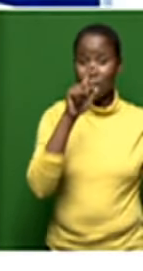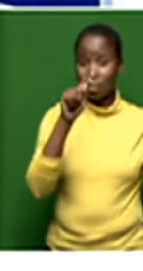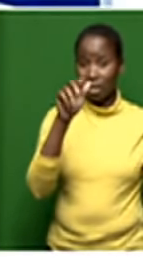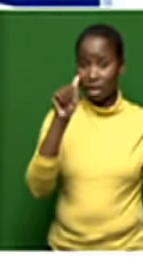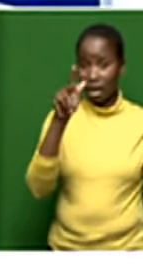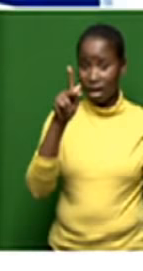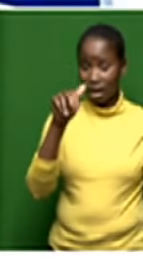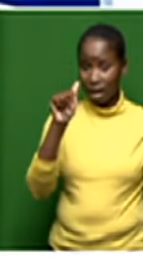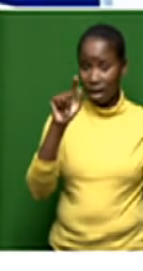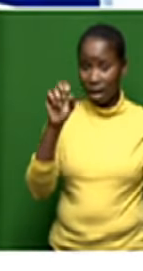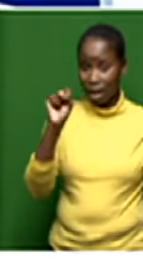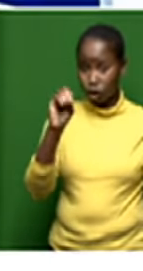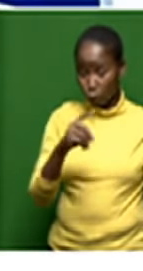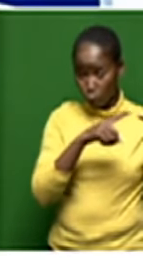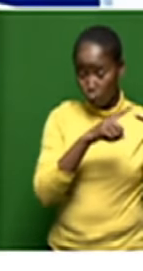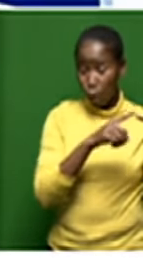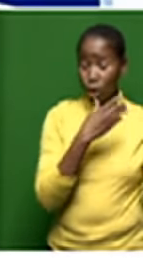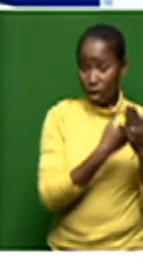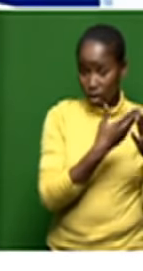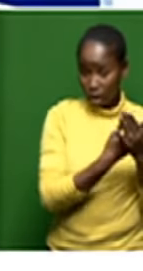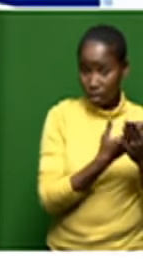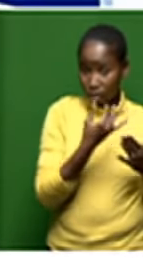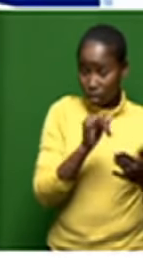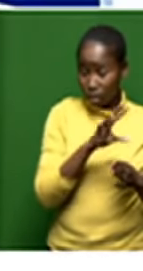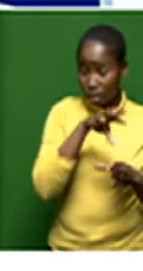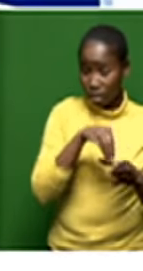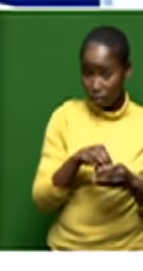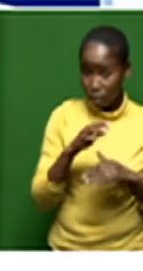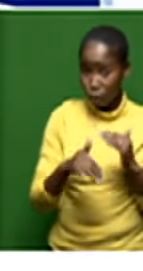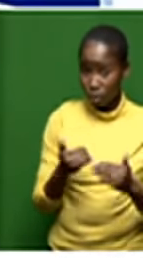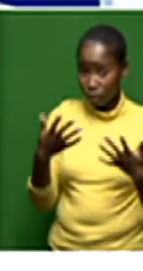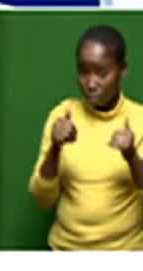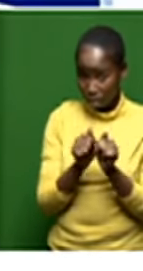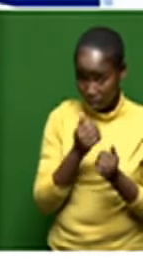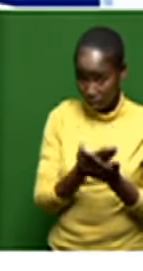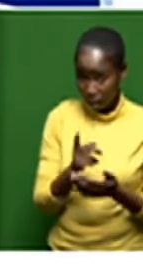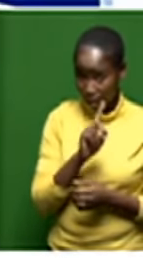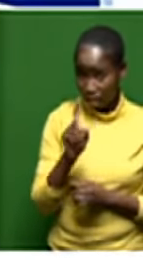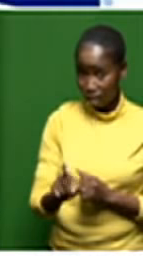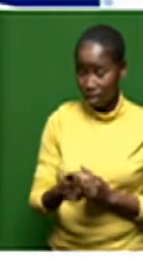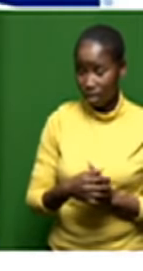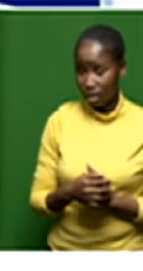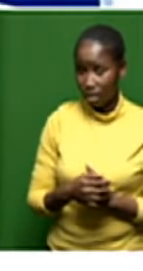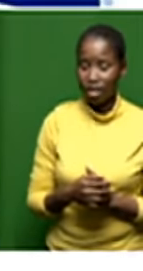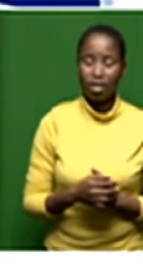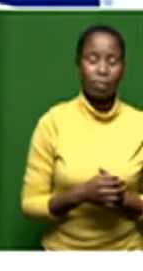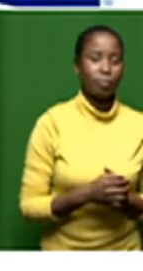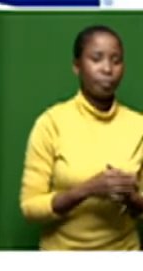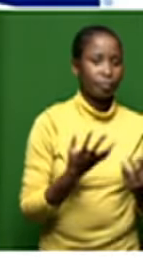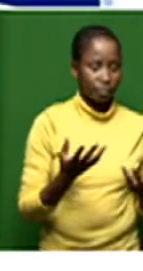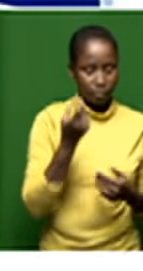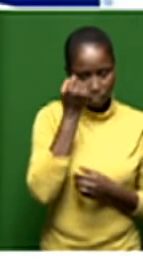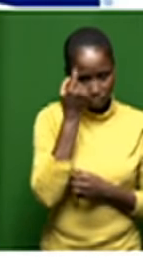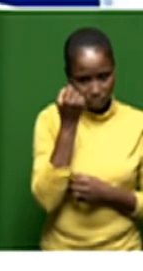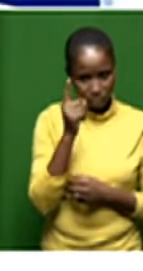still opt out of this particular process of this partnership uh our understanding is that um it is not